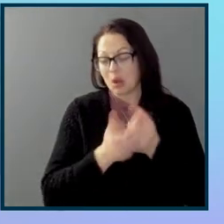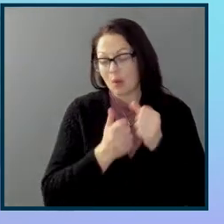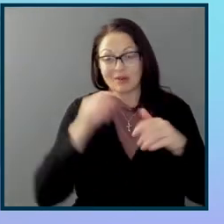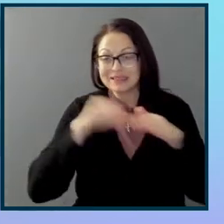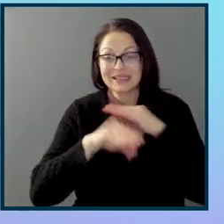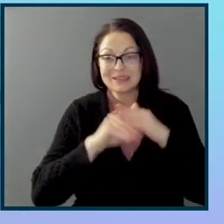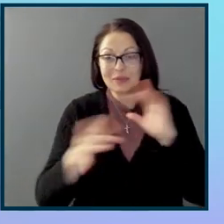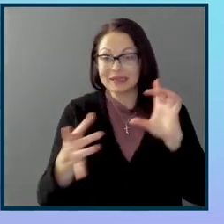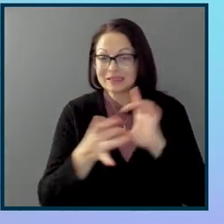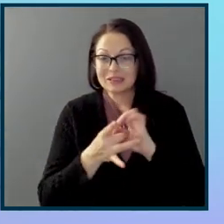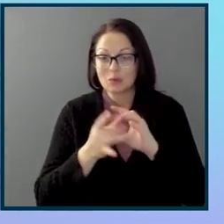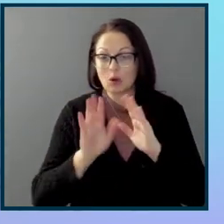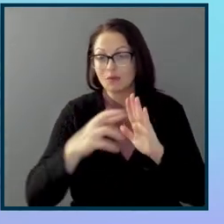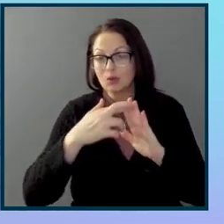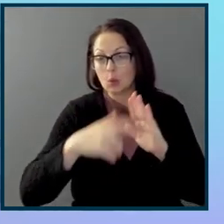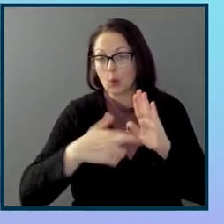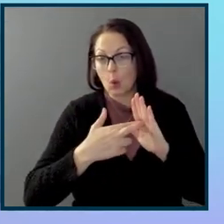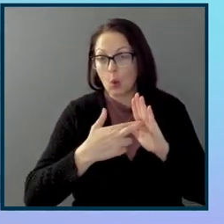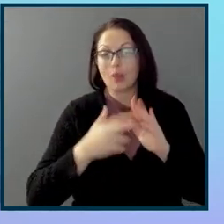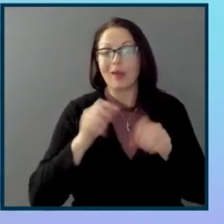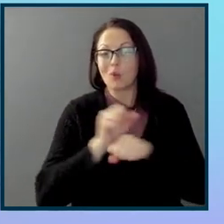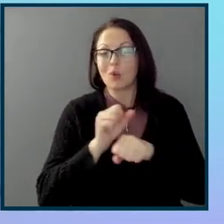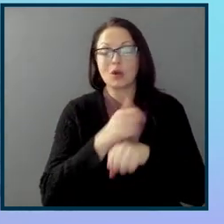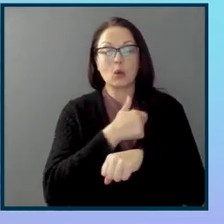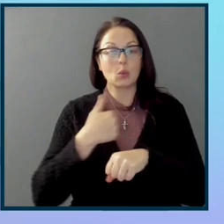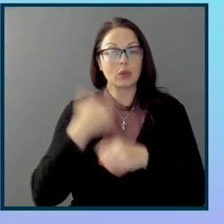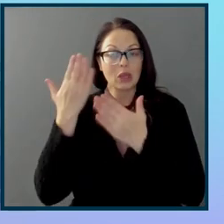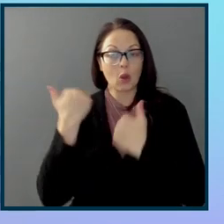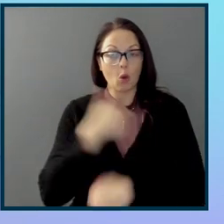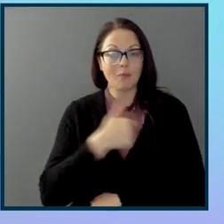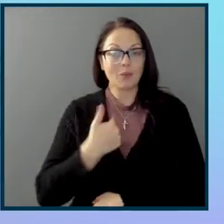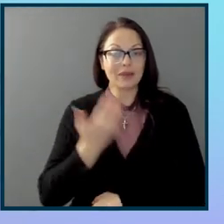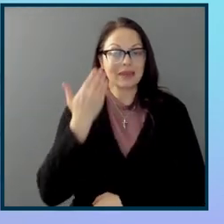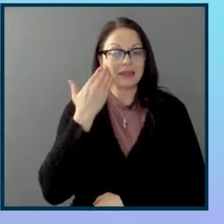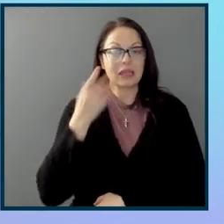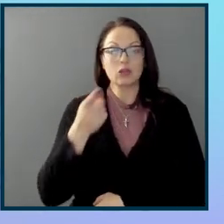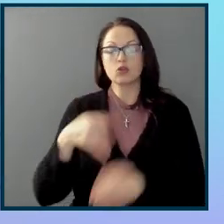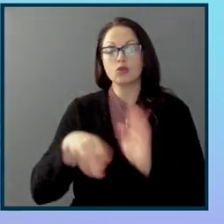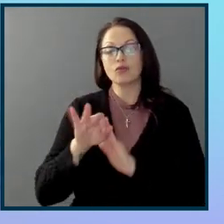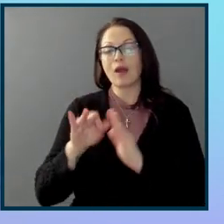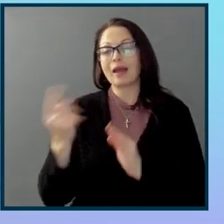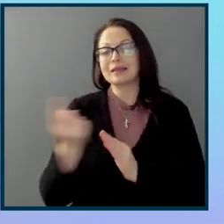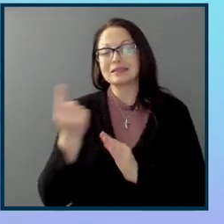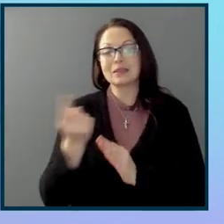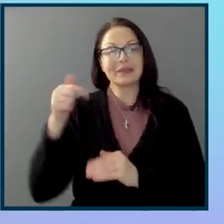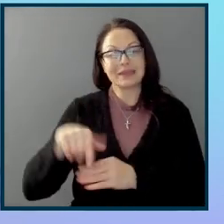we hope and we think you will find something at Axcon in these four tracks